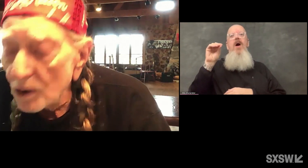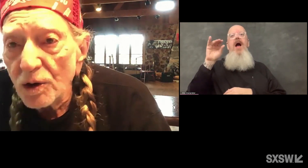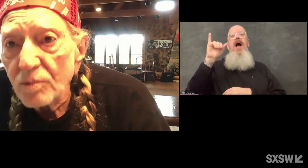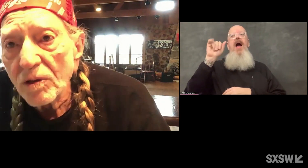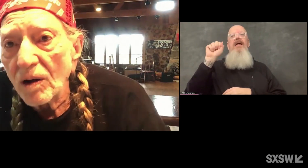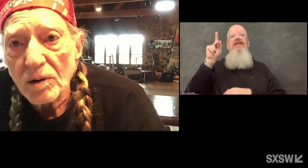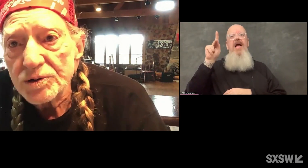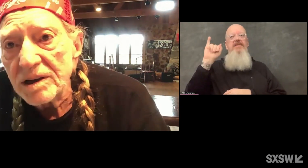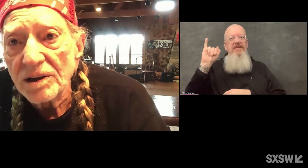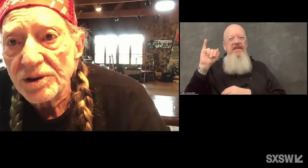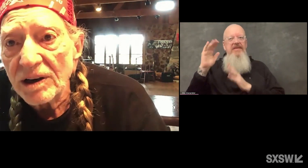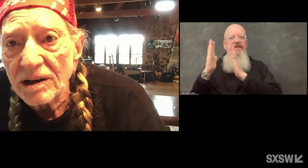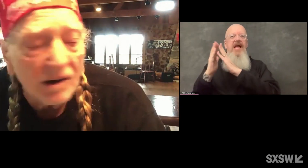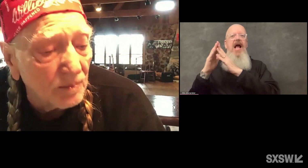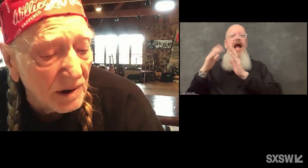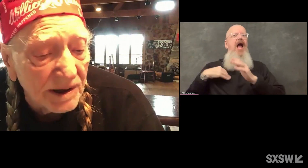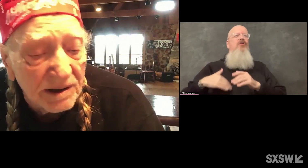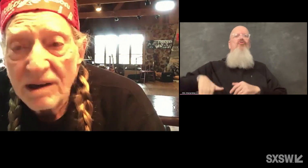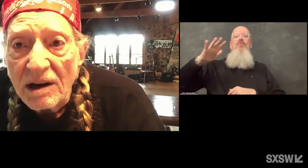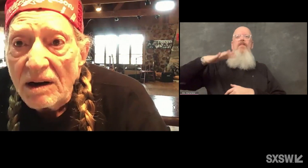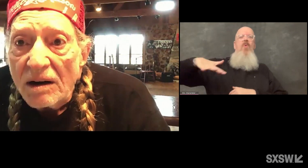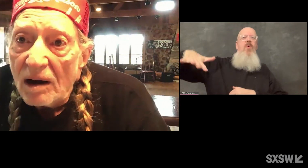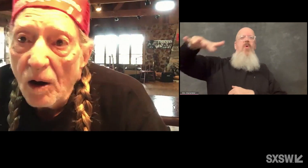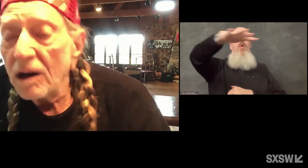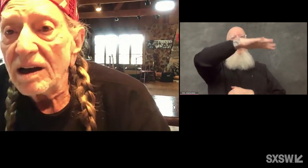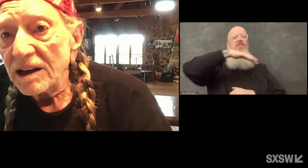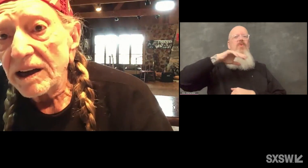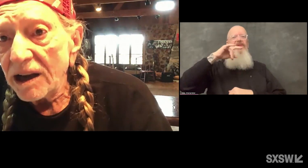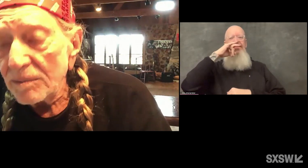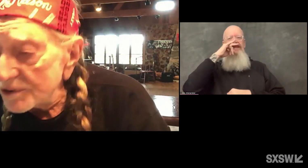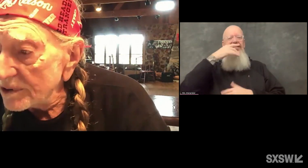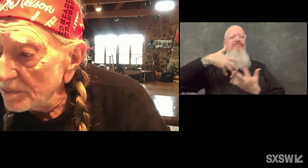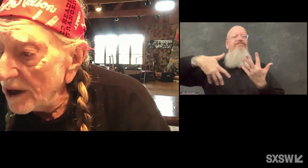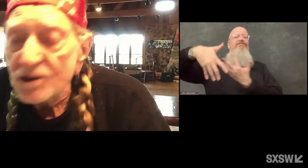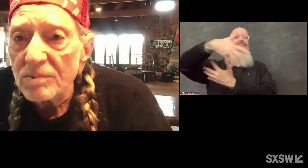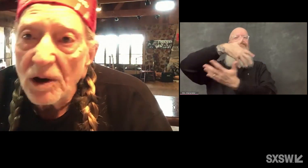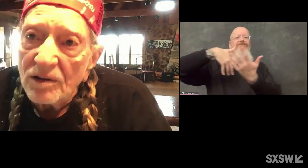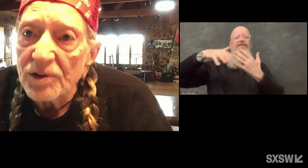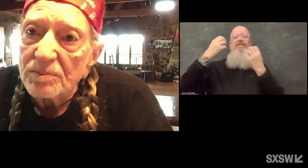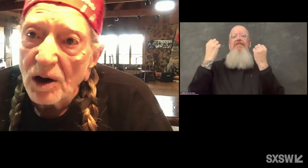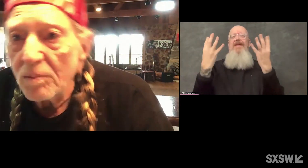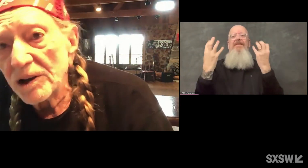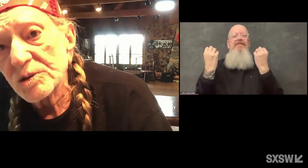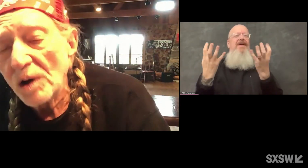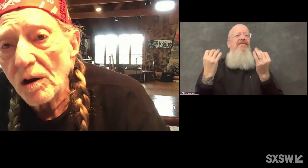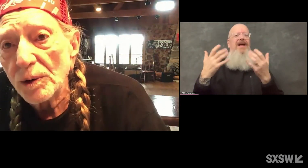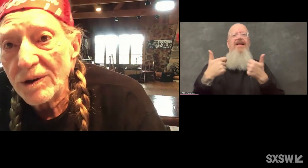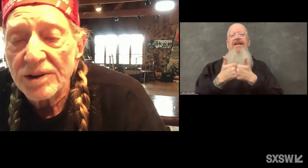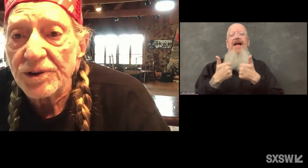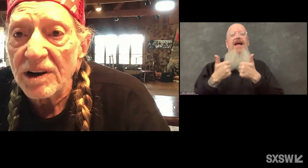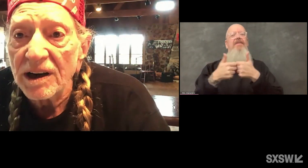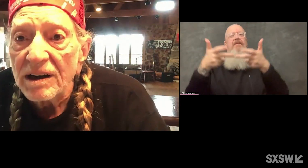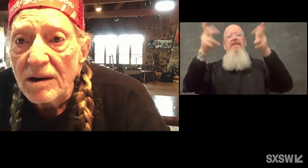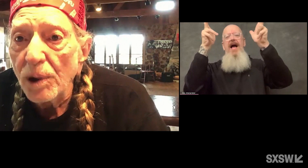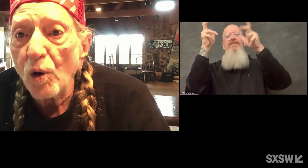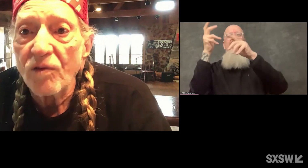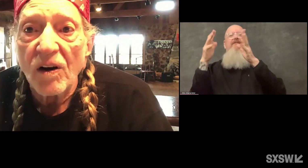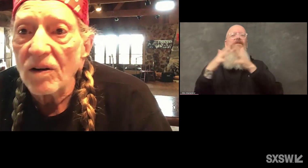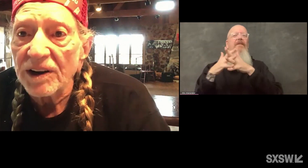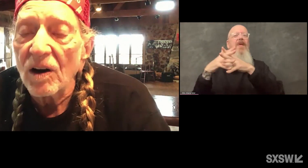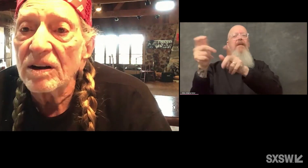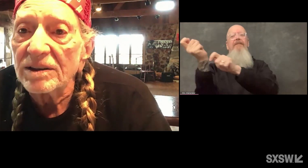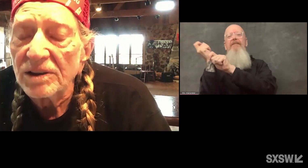I grew up with all those kids around there playing all kind of games, basketball, football, baseball. We ran track,